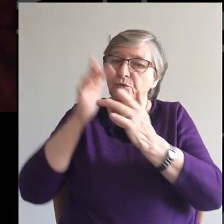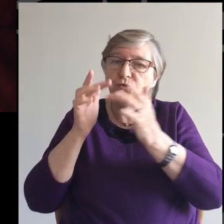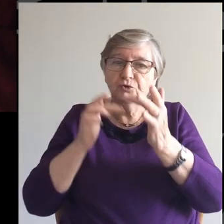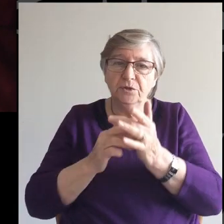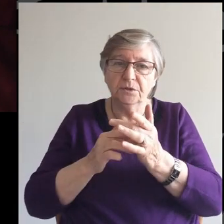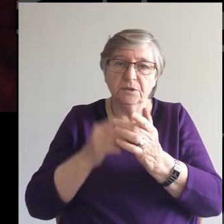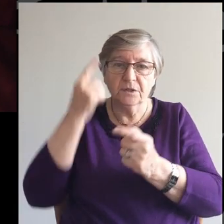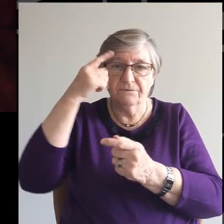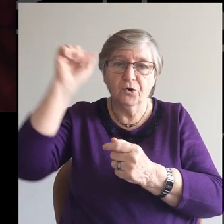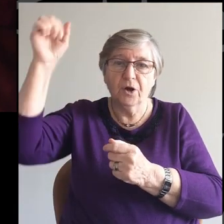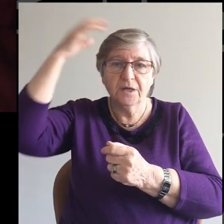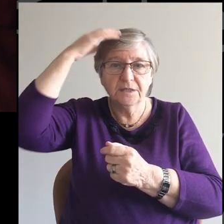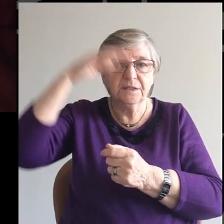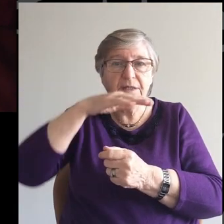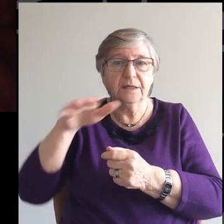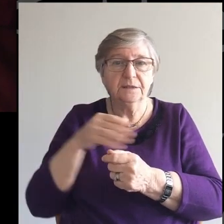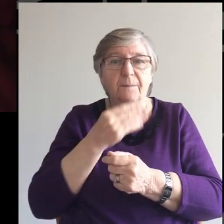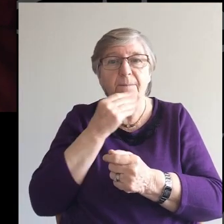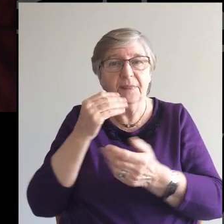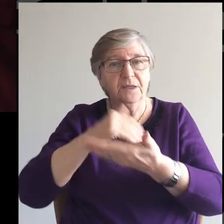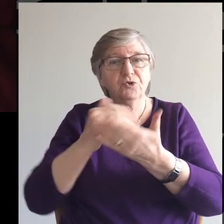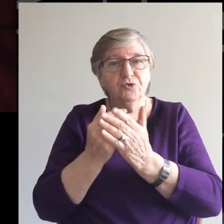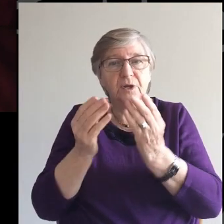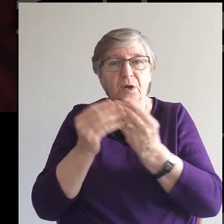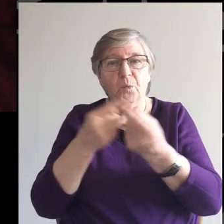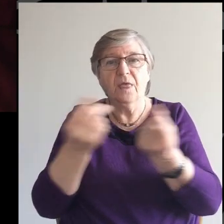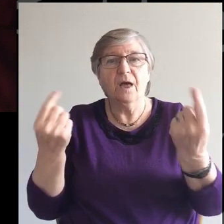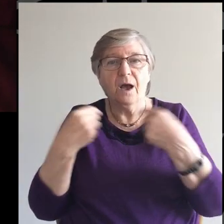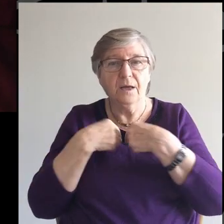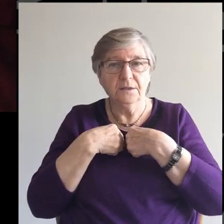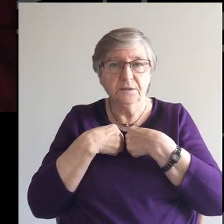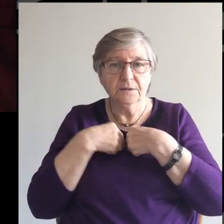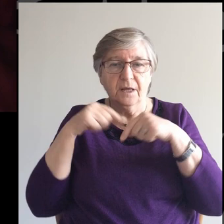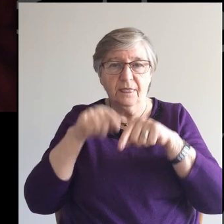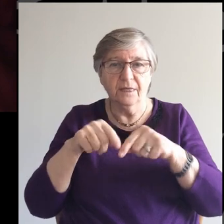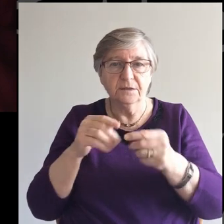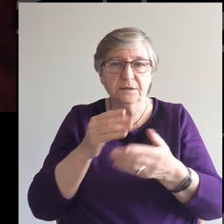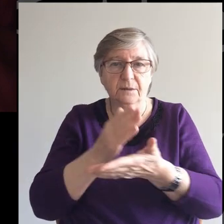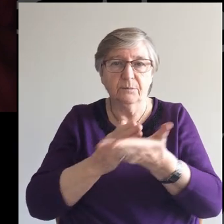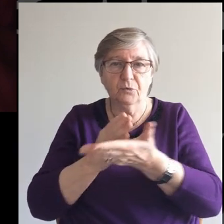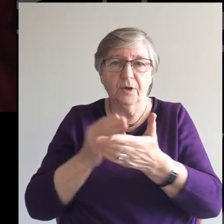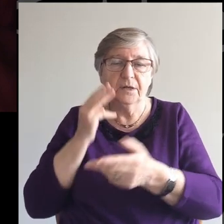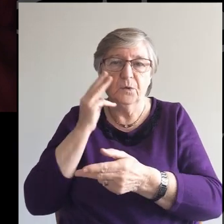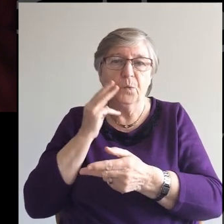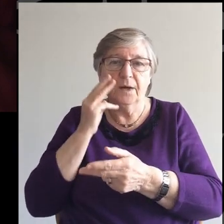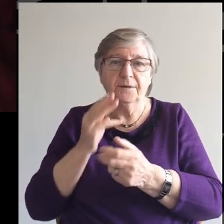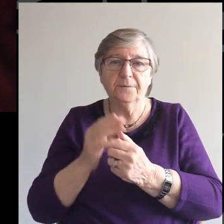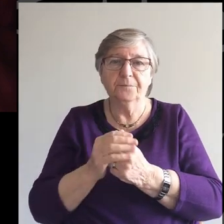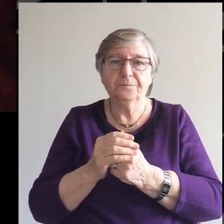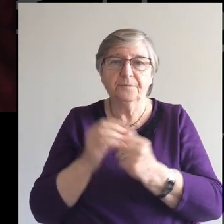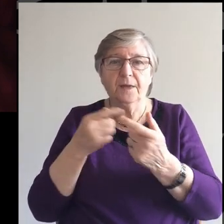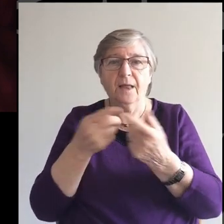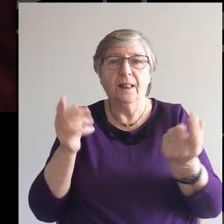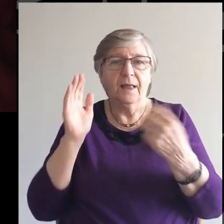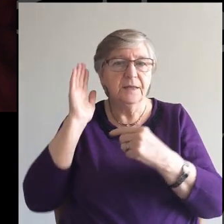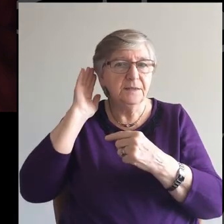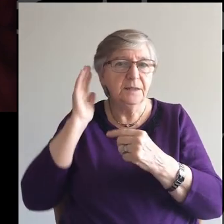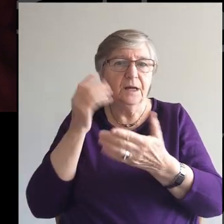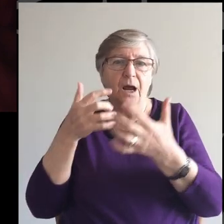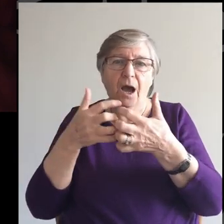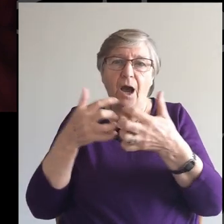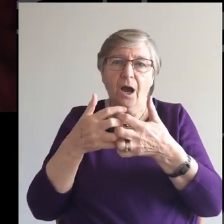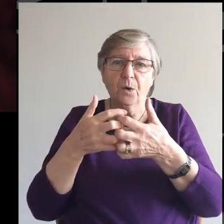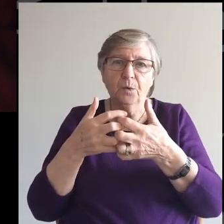Do share with us in this foretaste Of the glory of that kingdom Let us hear how the